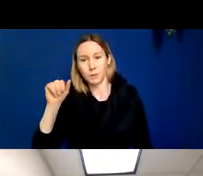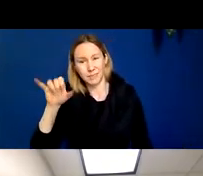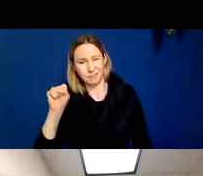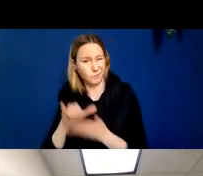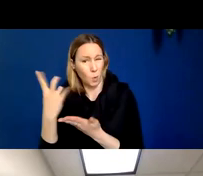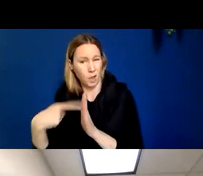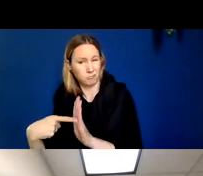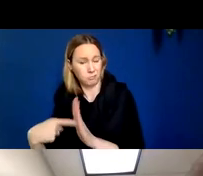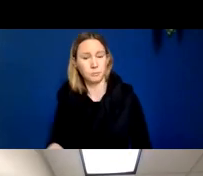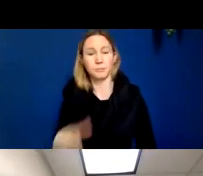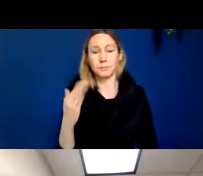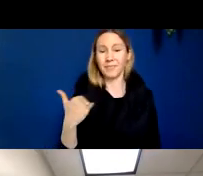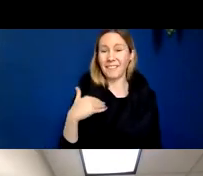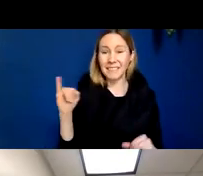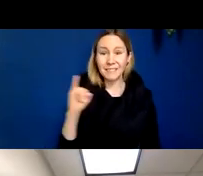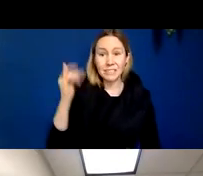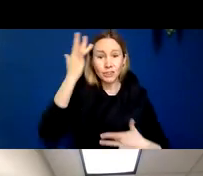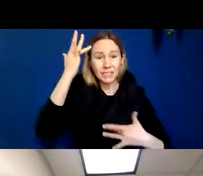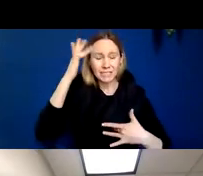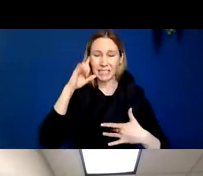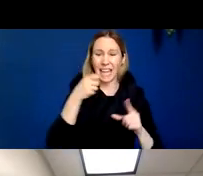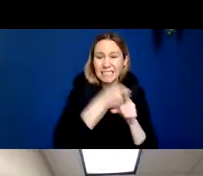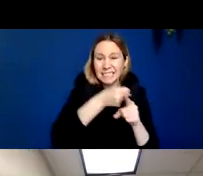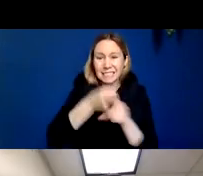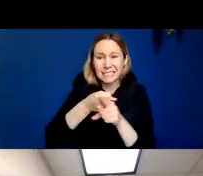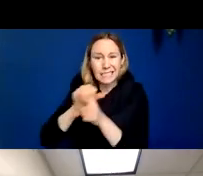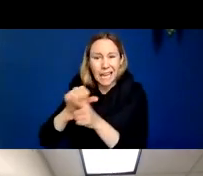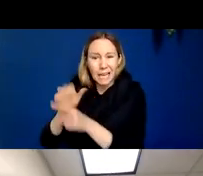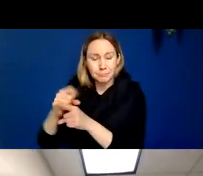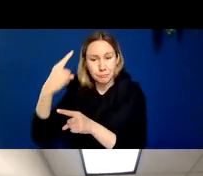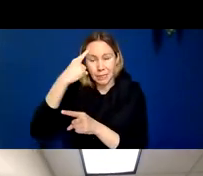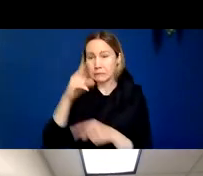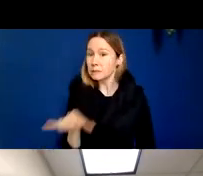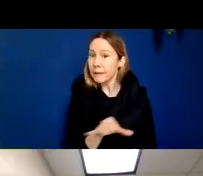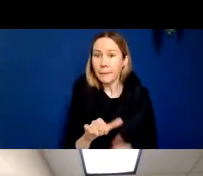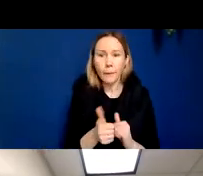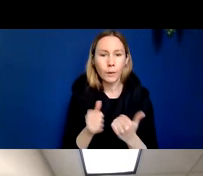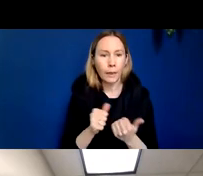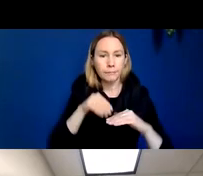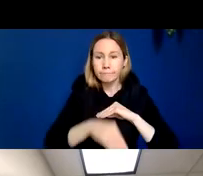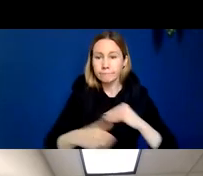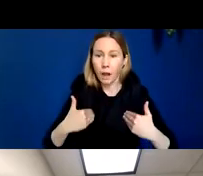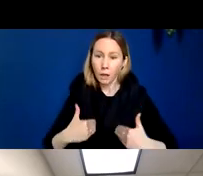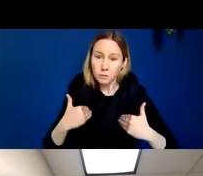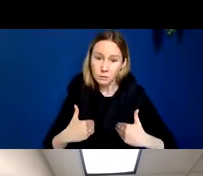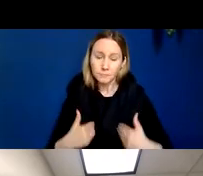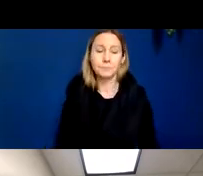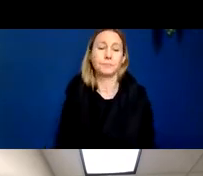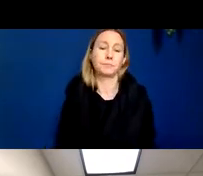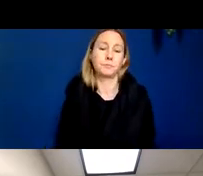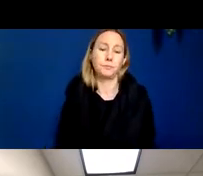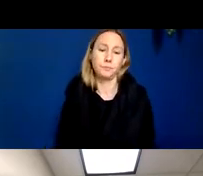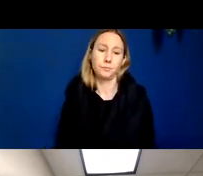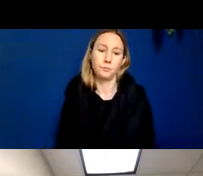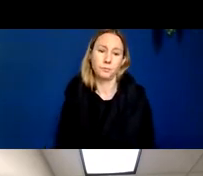can attack different parts of the brain in the same way that infectious diseases can attack different parts of the lungs, for example. And finally, we have the